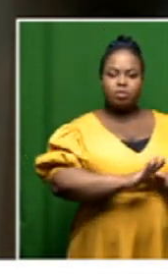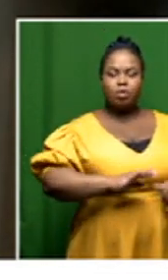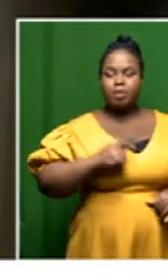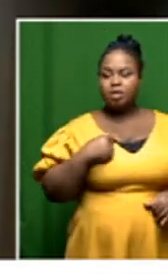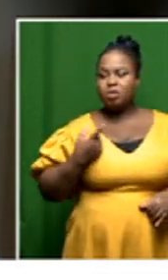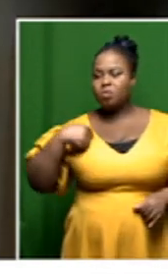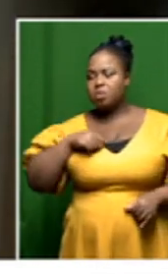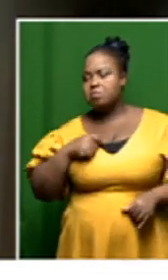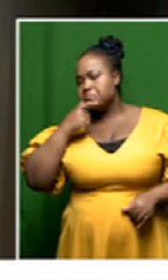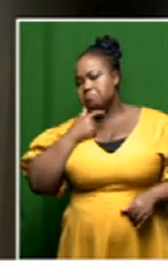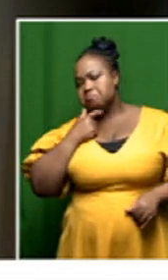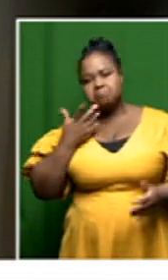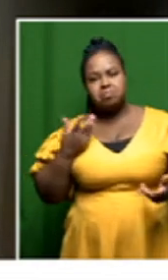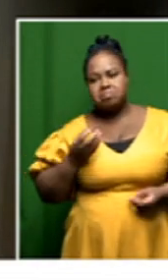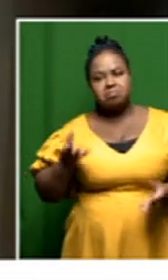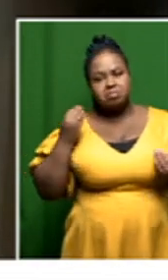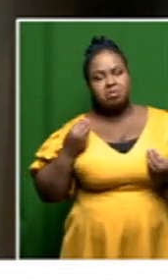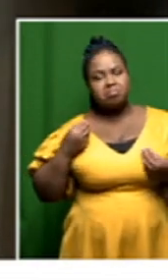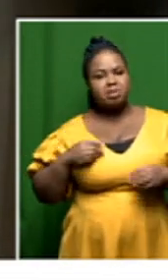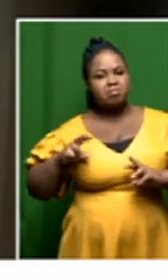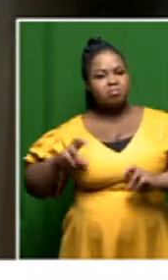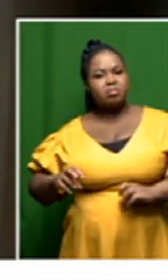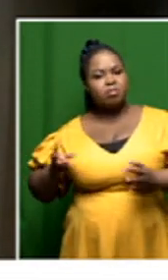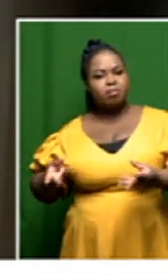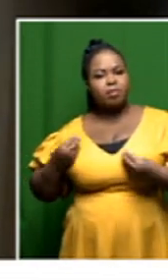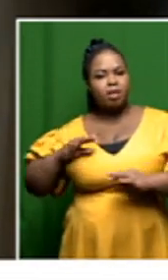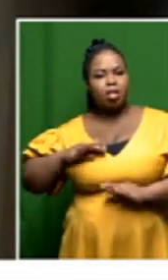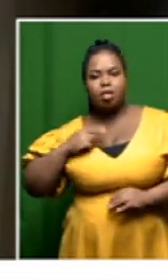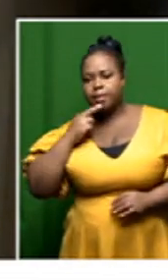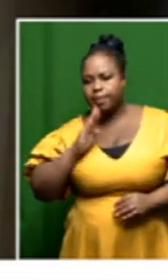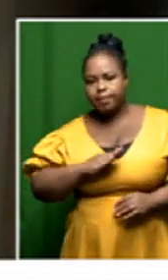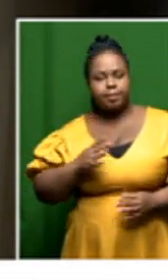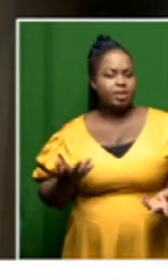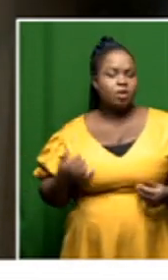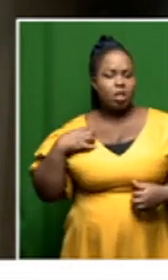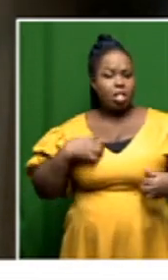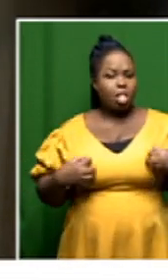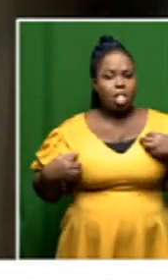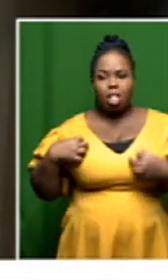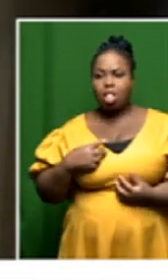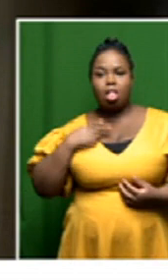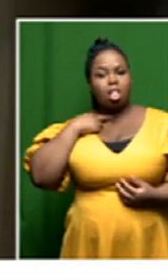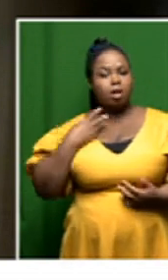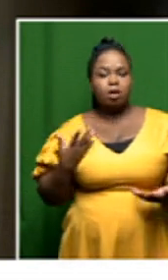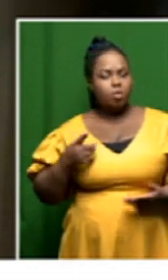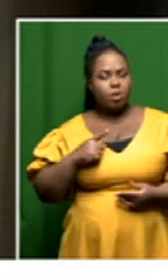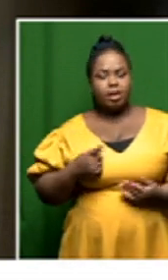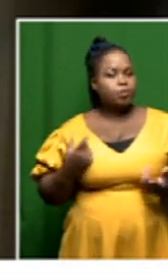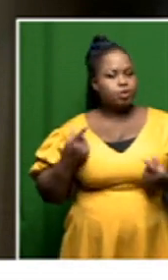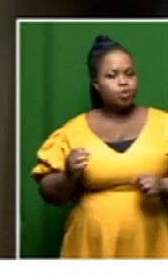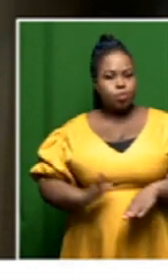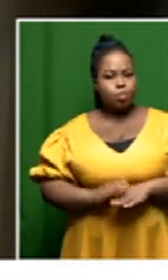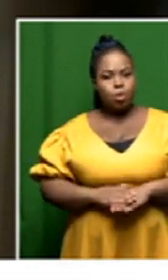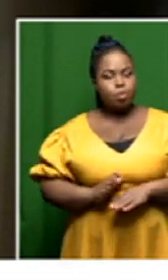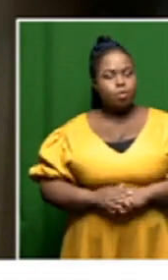gaping wounds unable to find any closure stuck literally emotionally because we can't do anything else